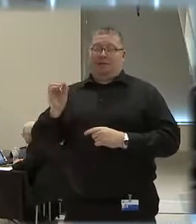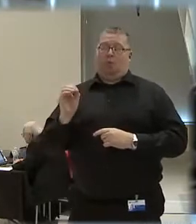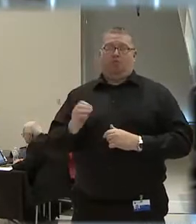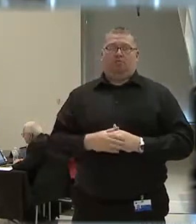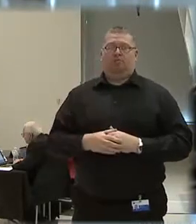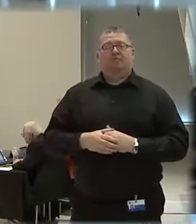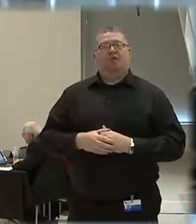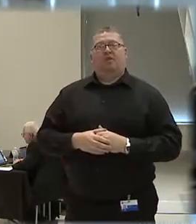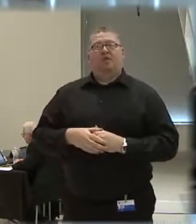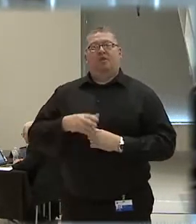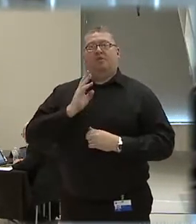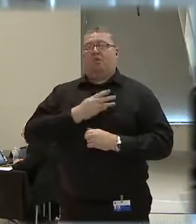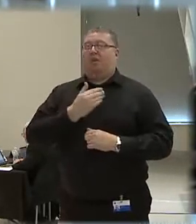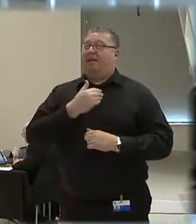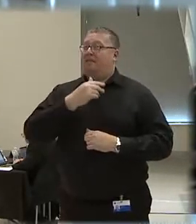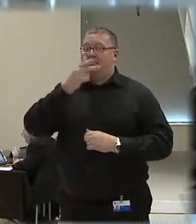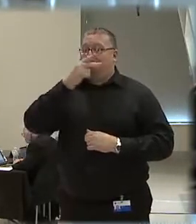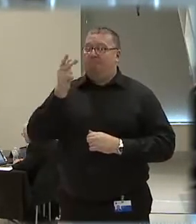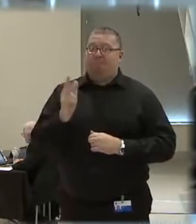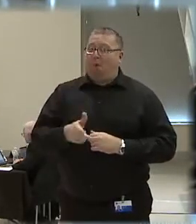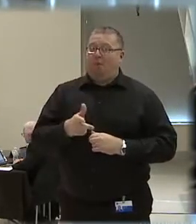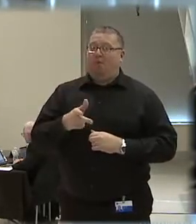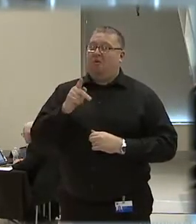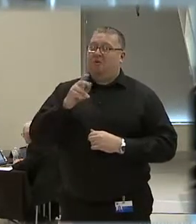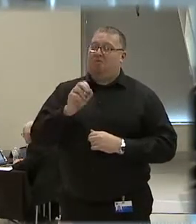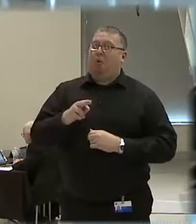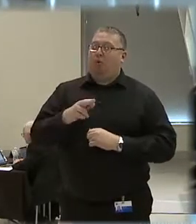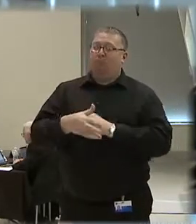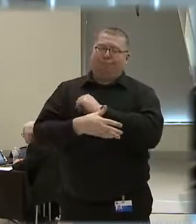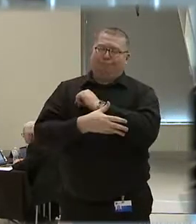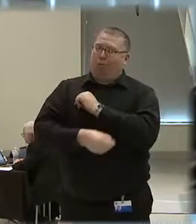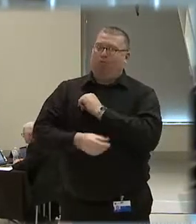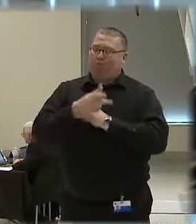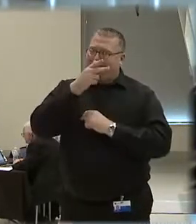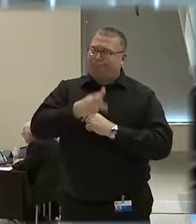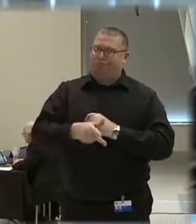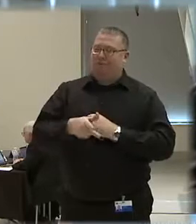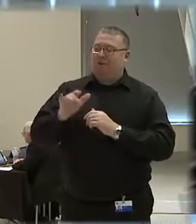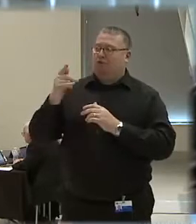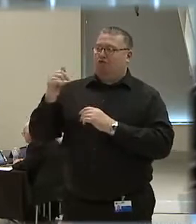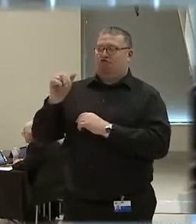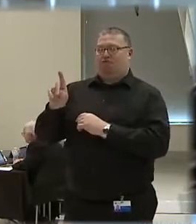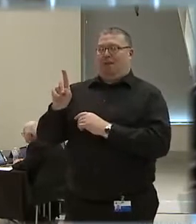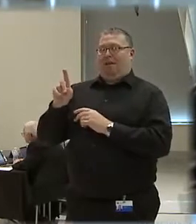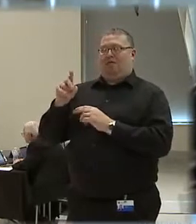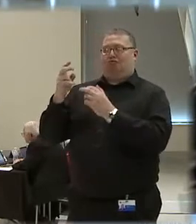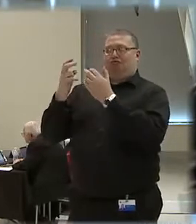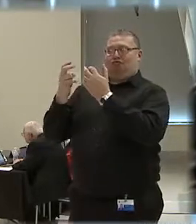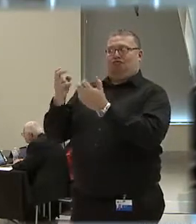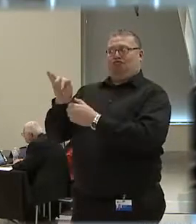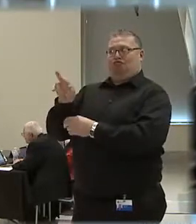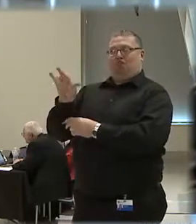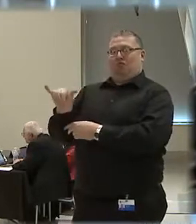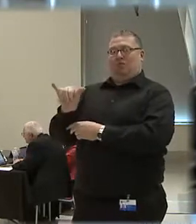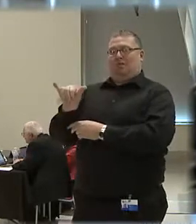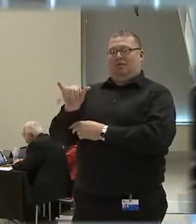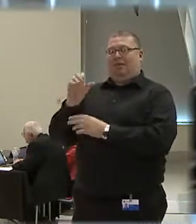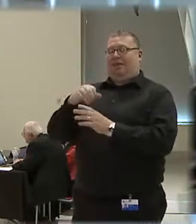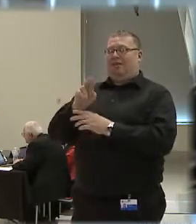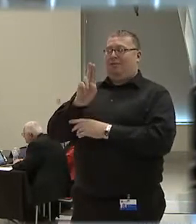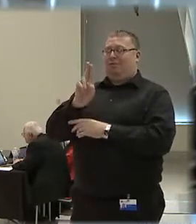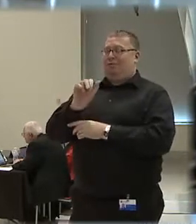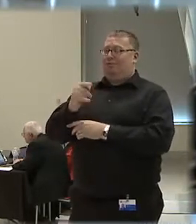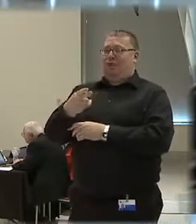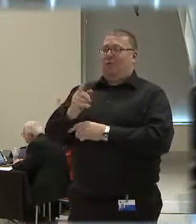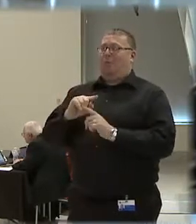we have very poor grand jury statutory framework in the state of Utah. They call it a grand jury, but it's name